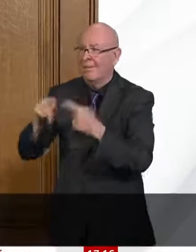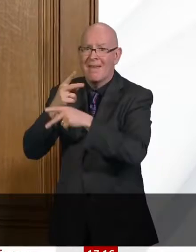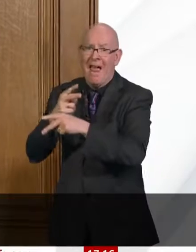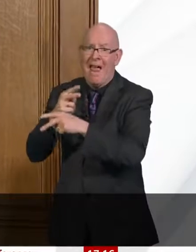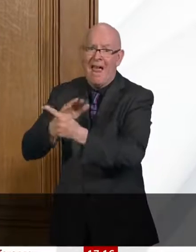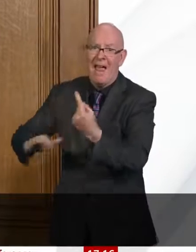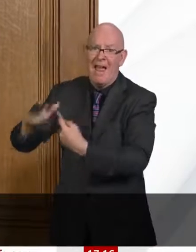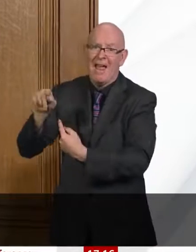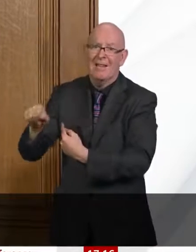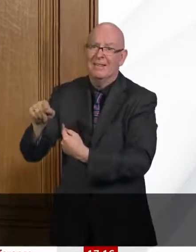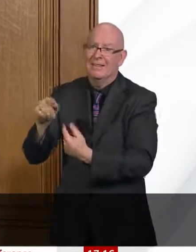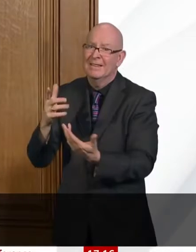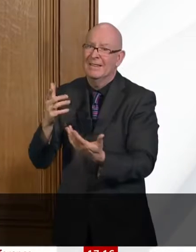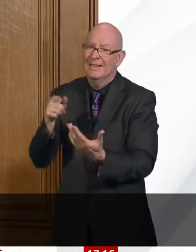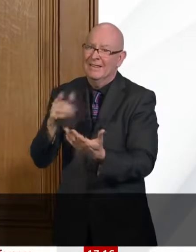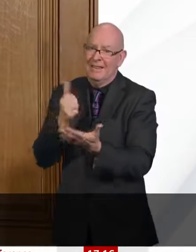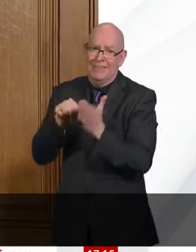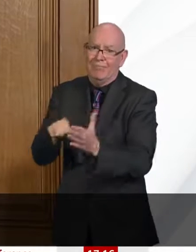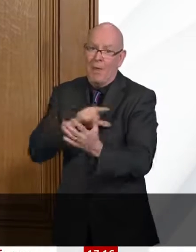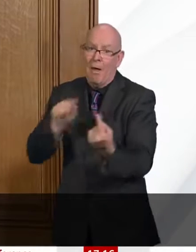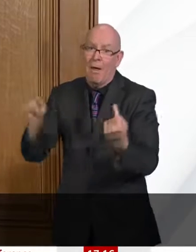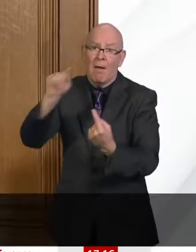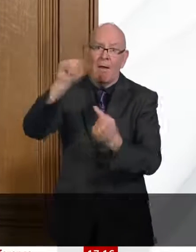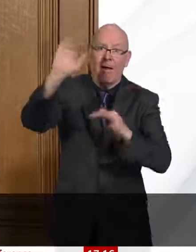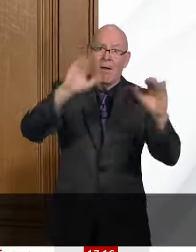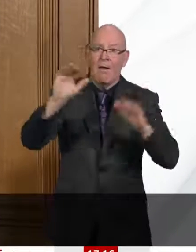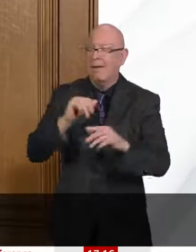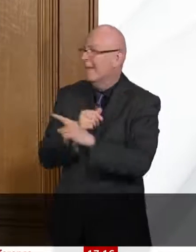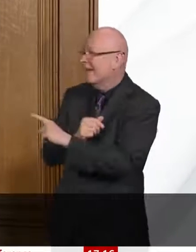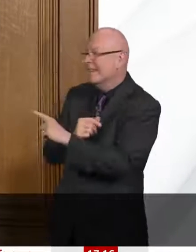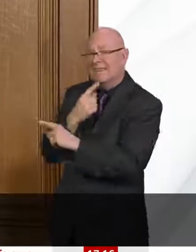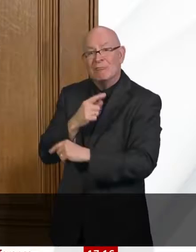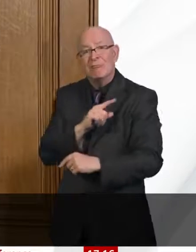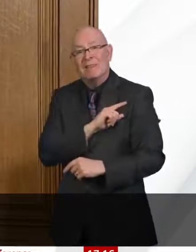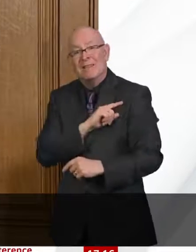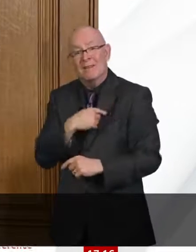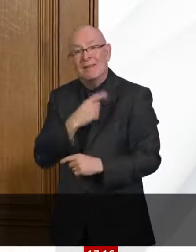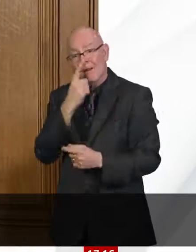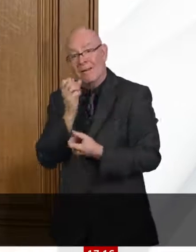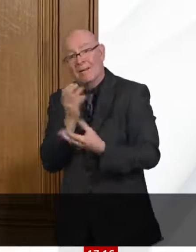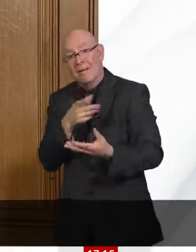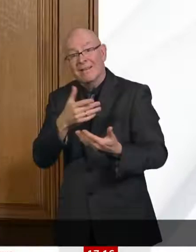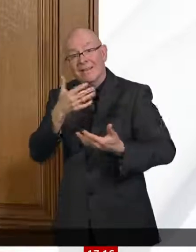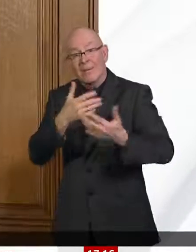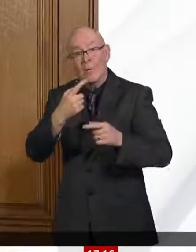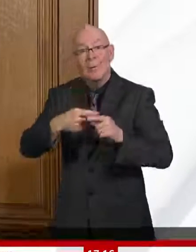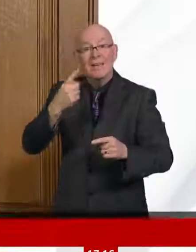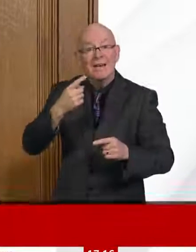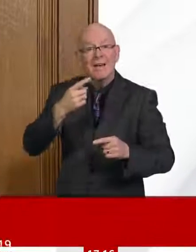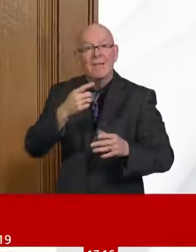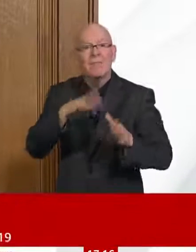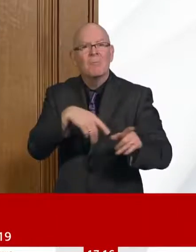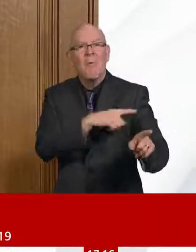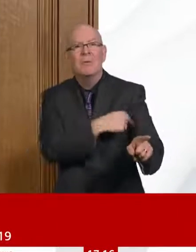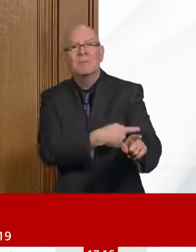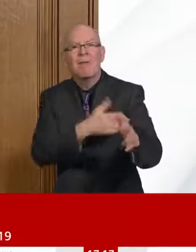on a regular and even on a daily basis, that is something that they do during normal times for all sorts of data. So we in